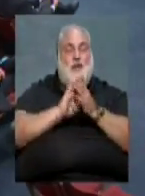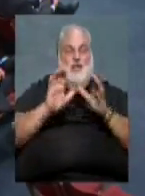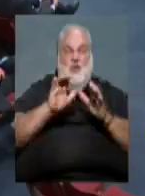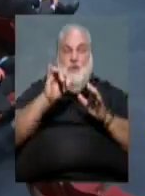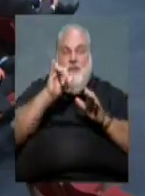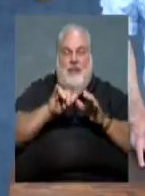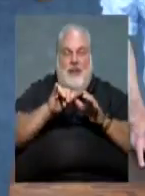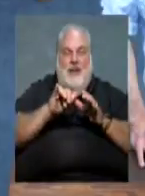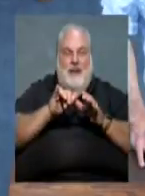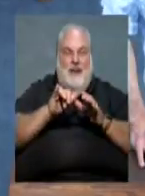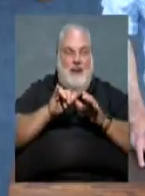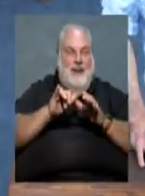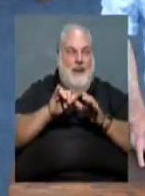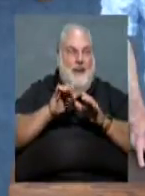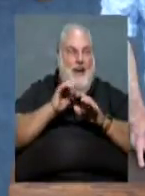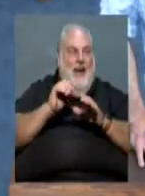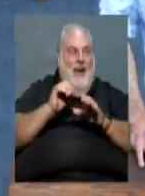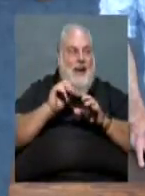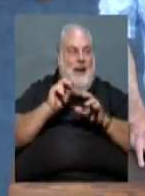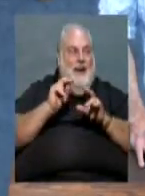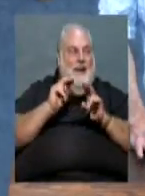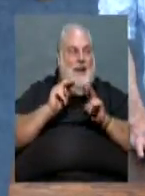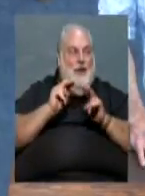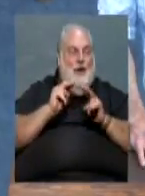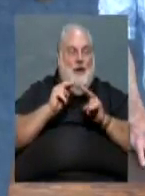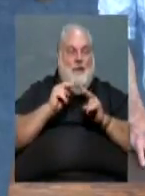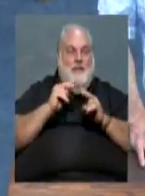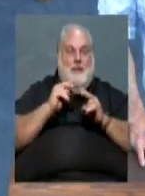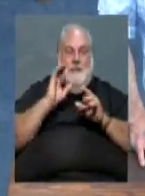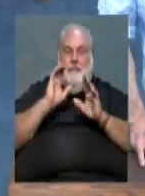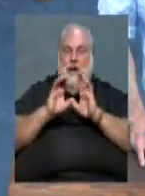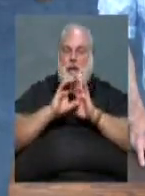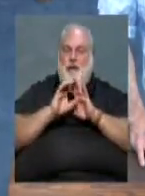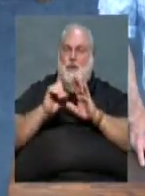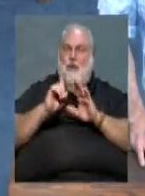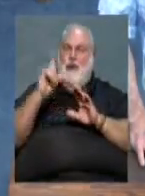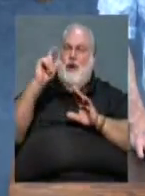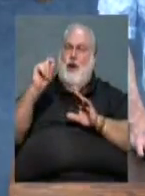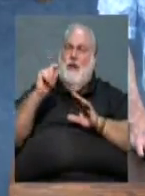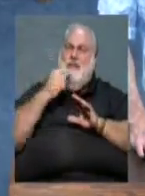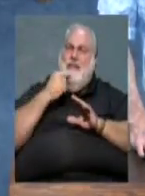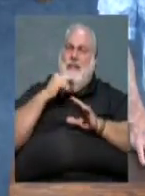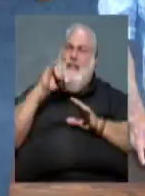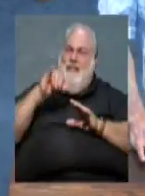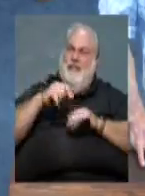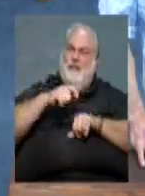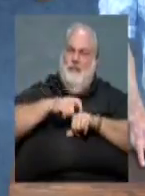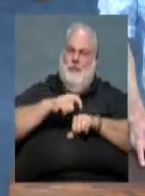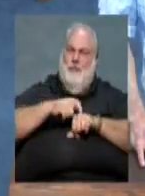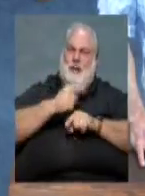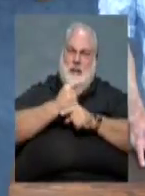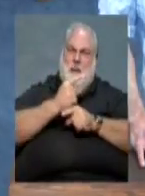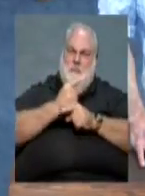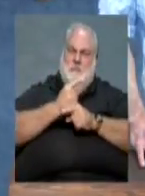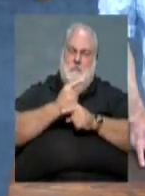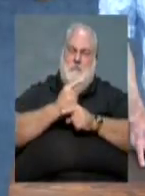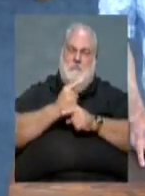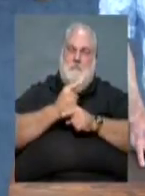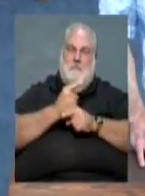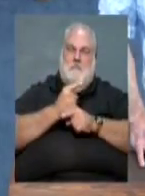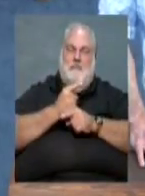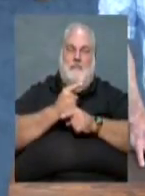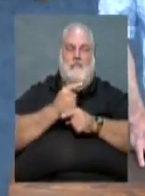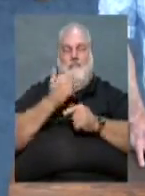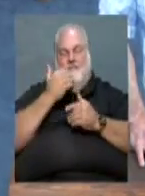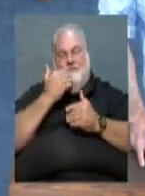that. All I have to do is kind of look at some slides of where we want to go and say, yeah, this is the right time to do this. So, again, thank you